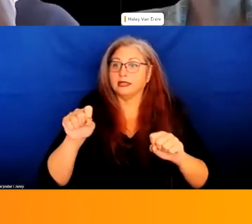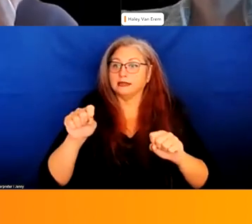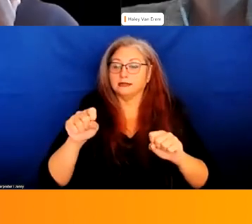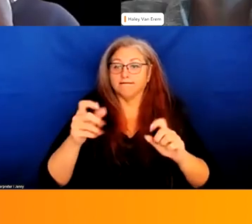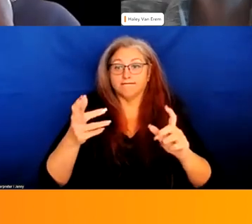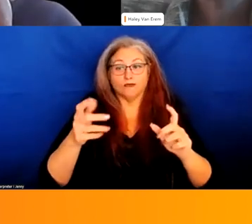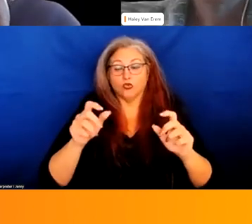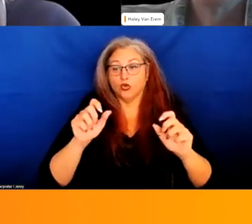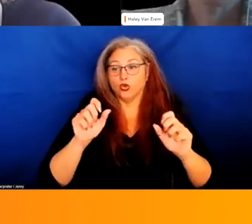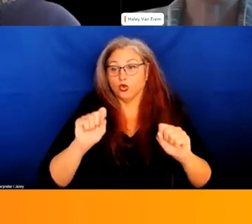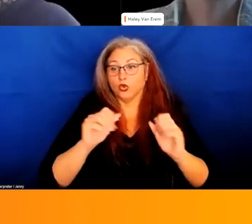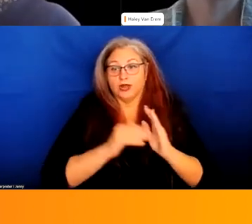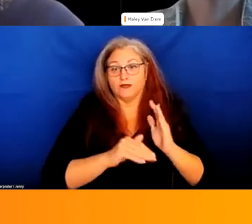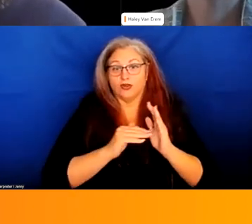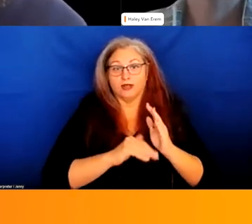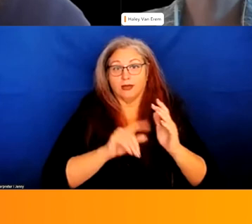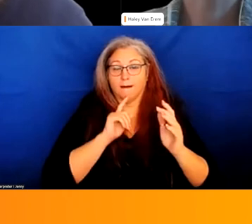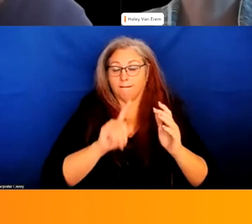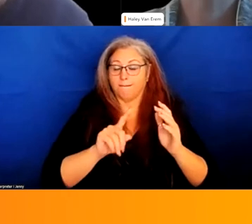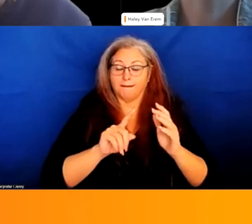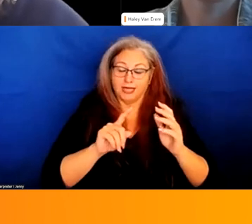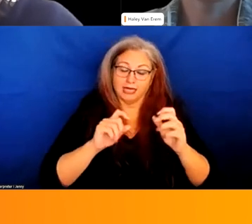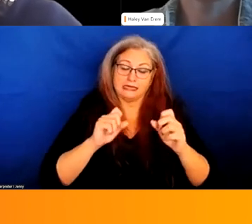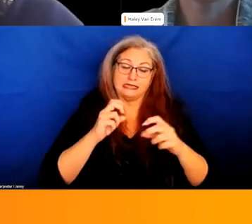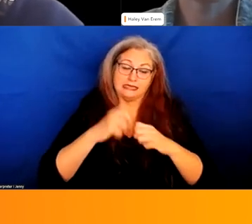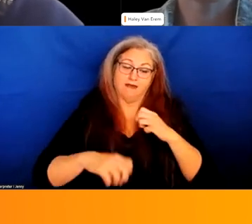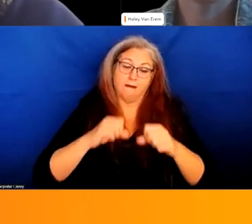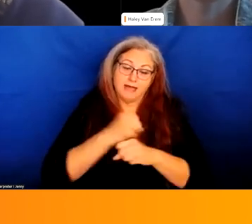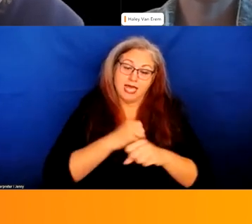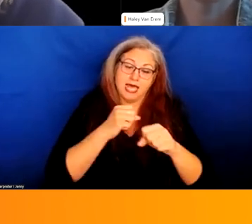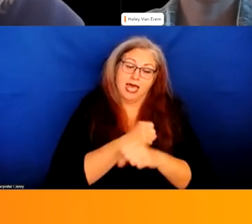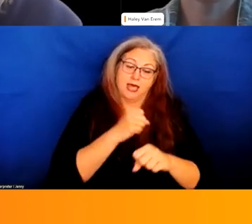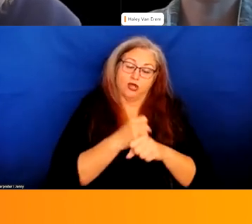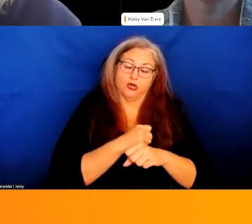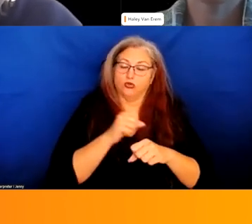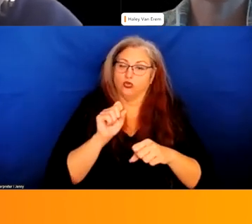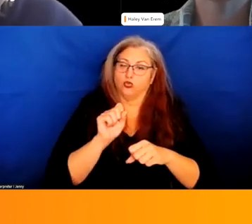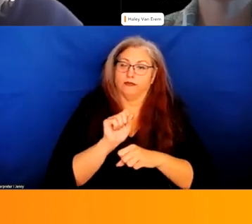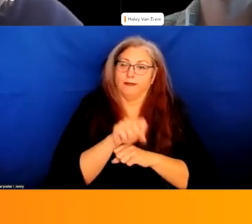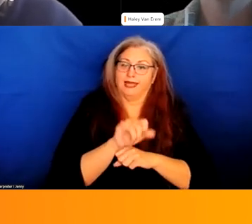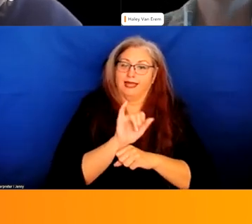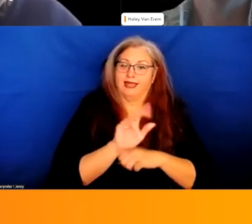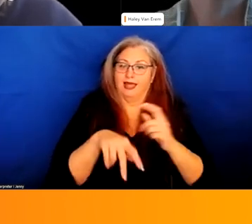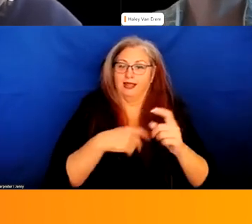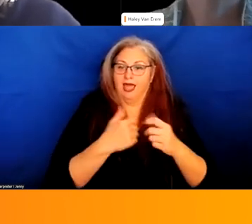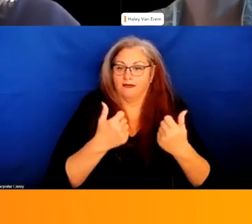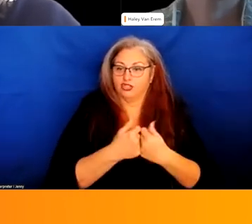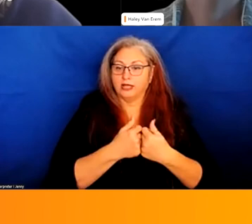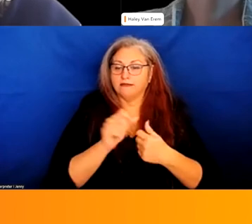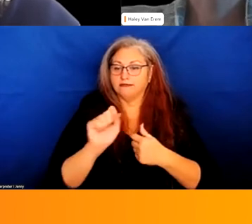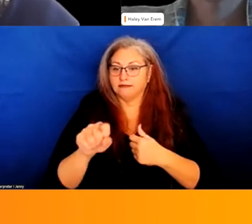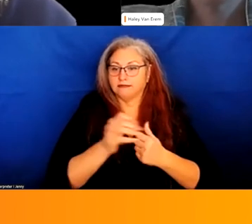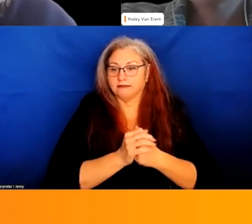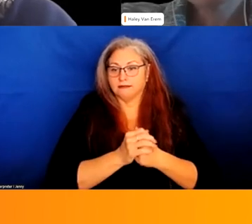frequently be an uphill battle for people to succeed in those types of lawsuits there's there's no doubt um i think